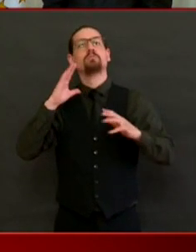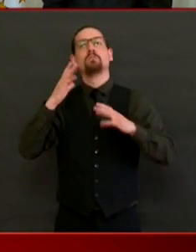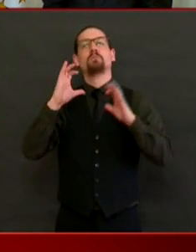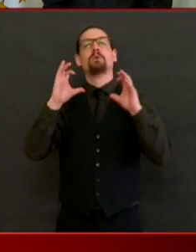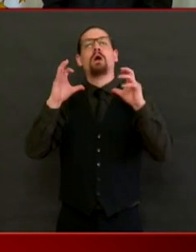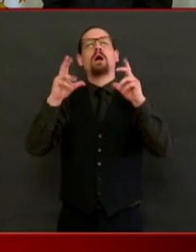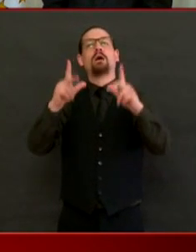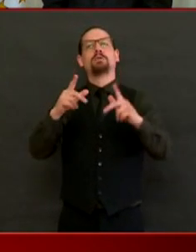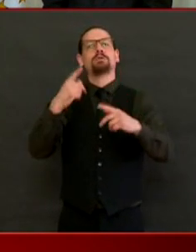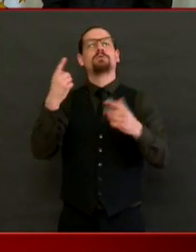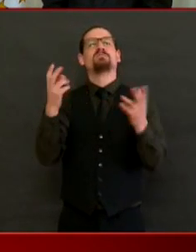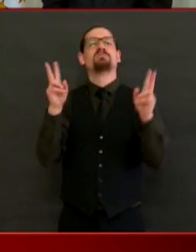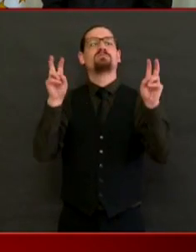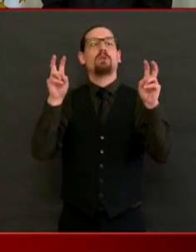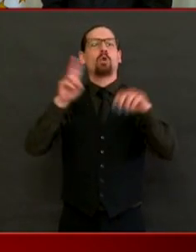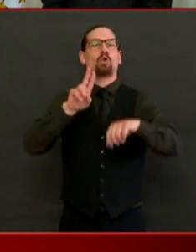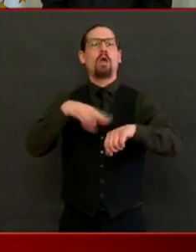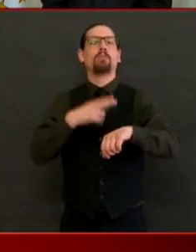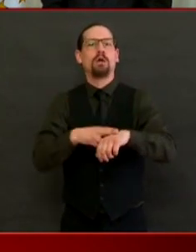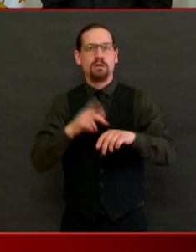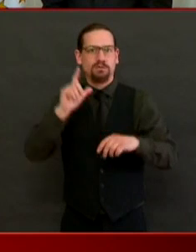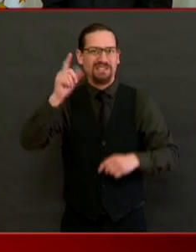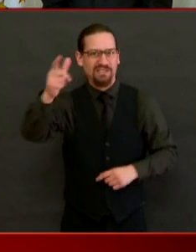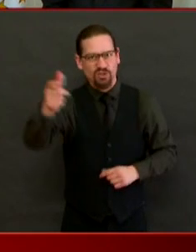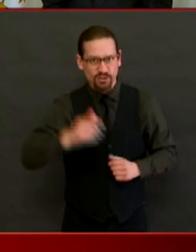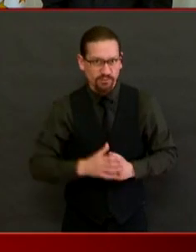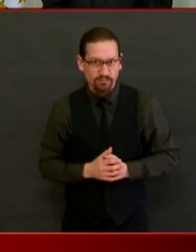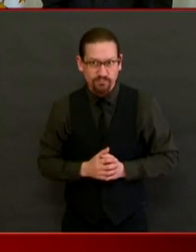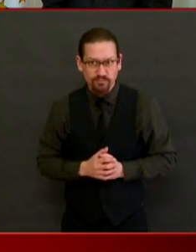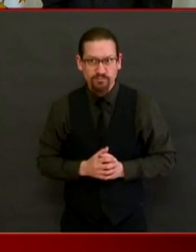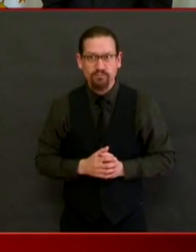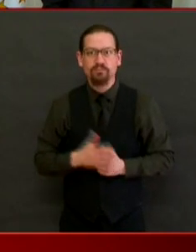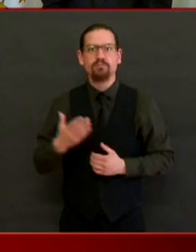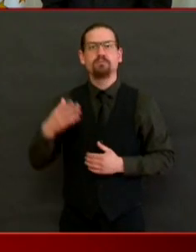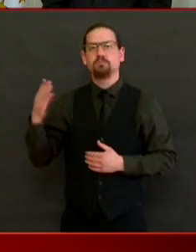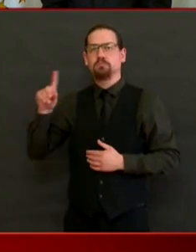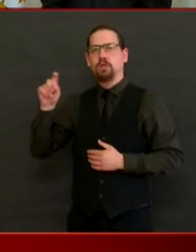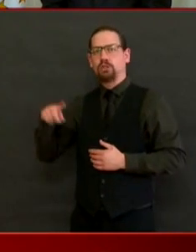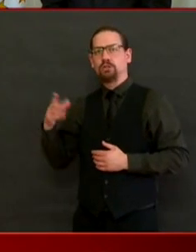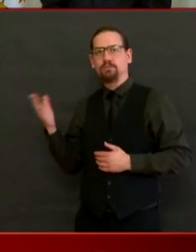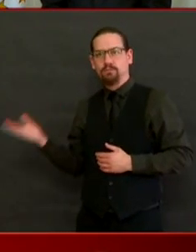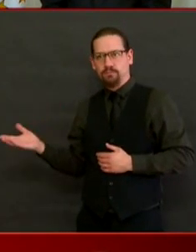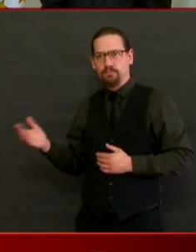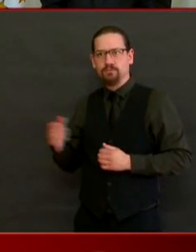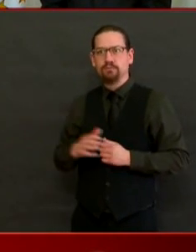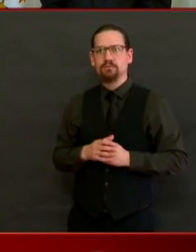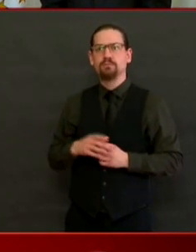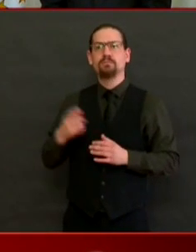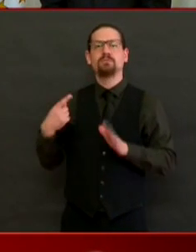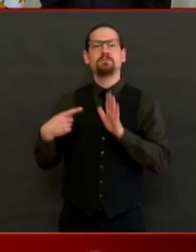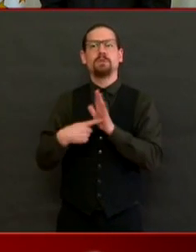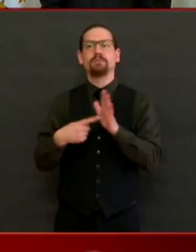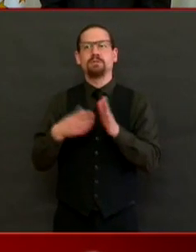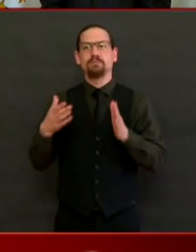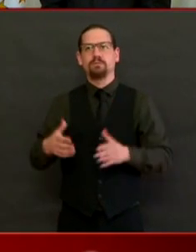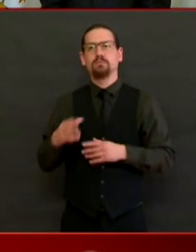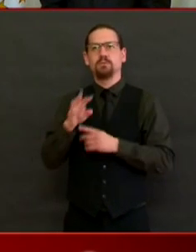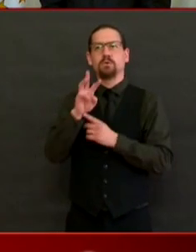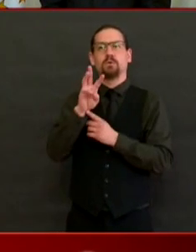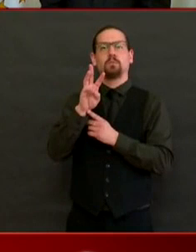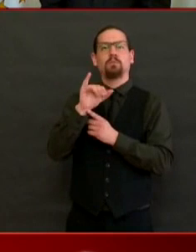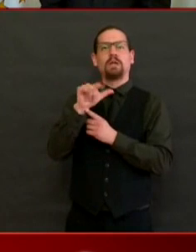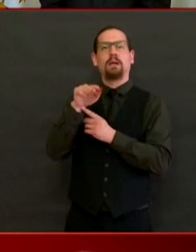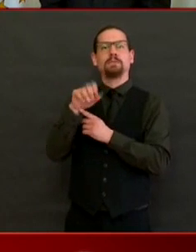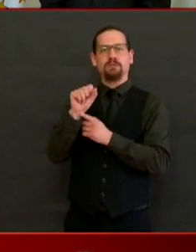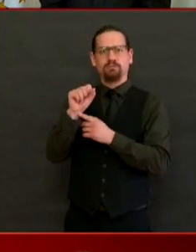The next question is from Tara Granahan. Representative Anastasia Williams tells us she's urged you to issue an executive order, which she